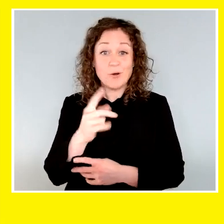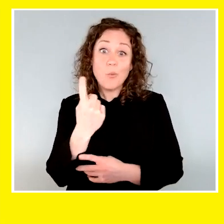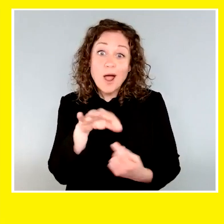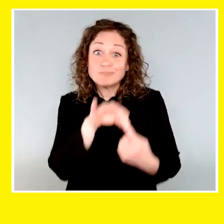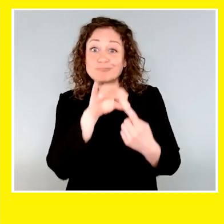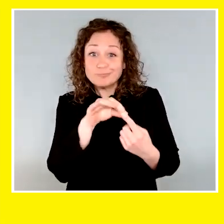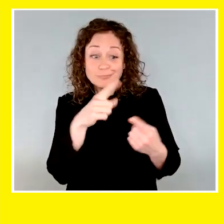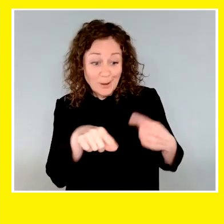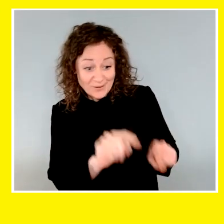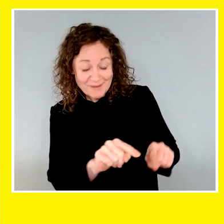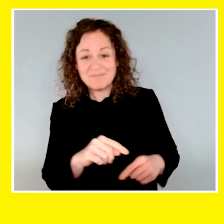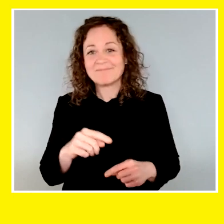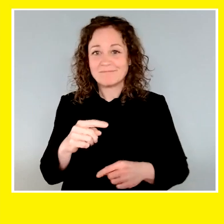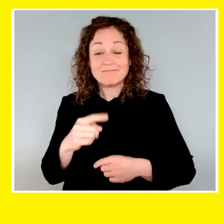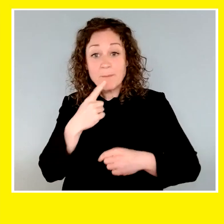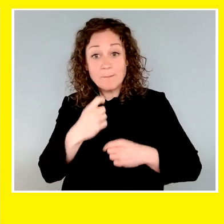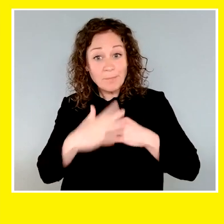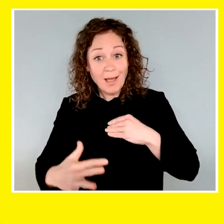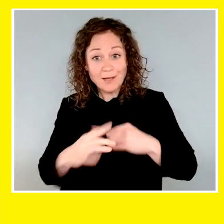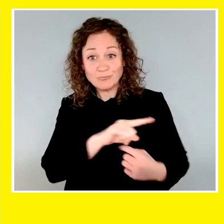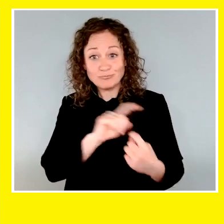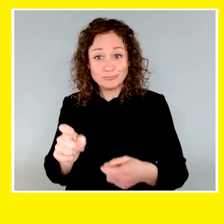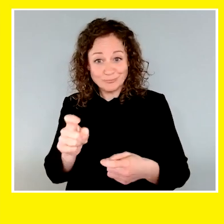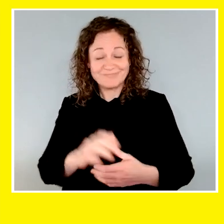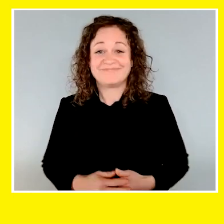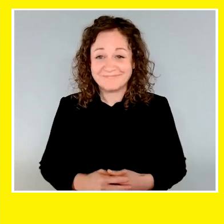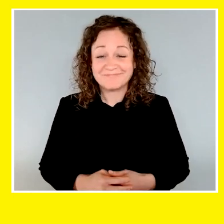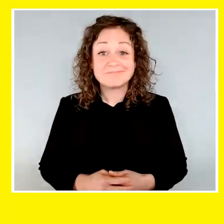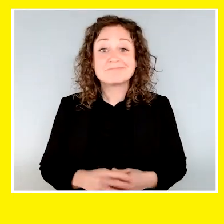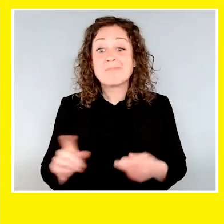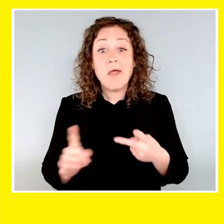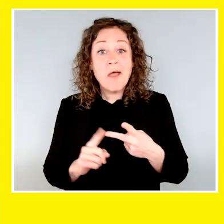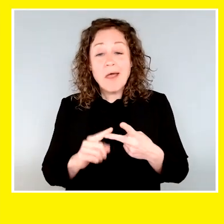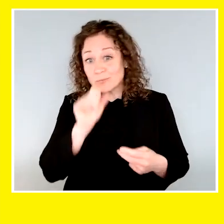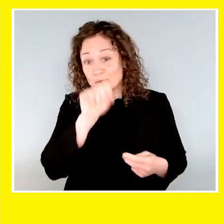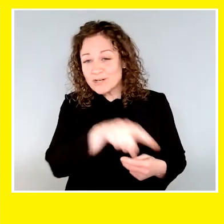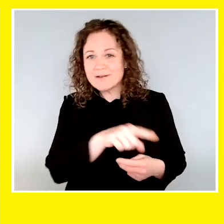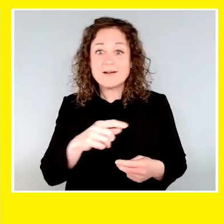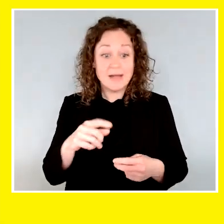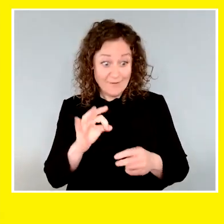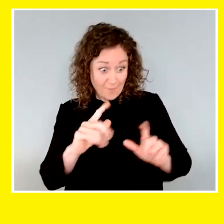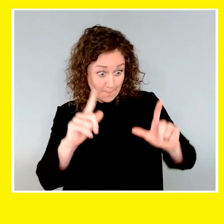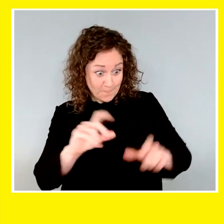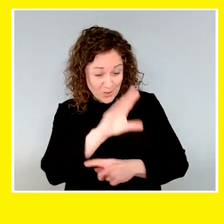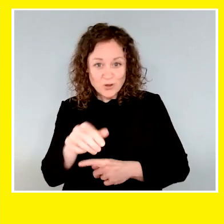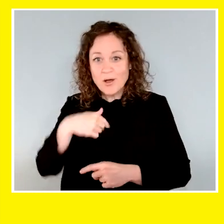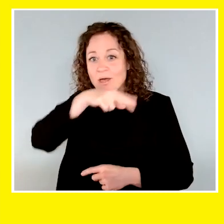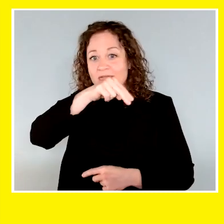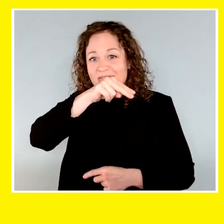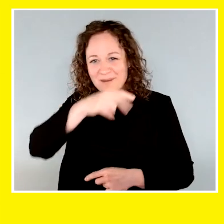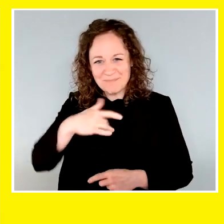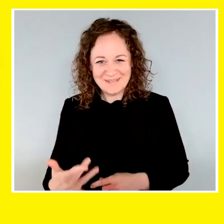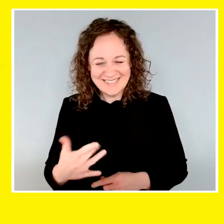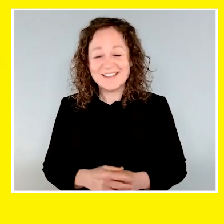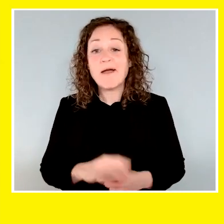blood. Joshua sits in an armchair with Felix at his feet. Something else I really like about him is he always sticks his tongue